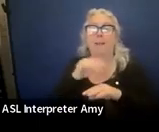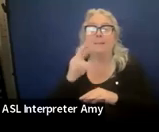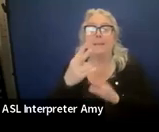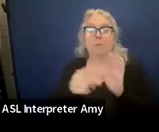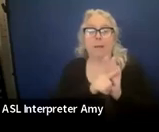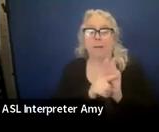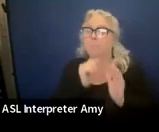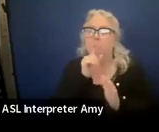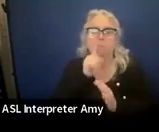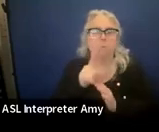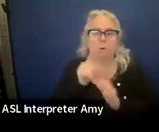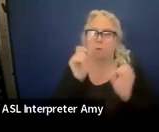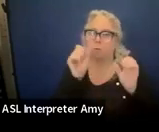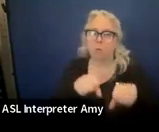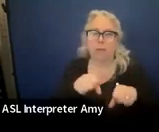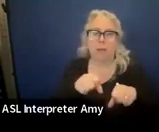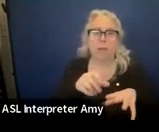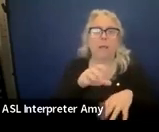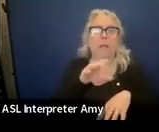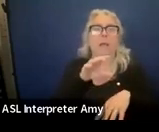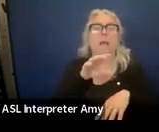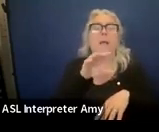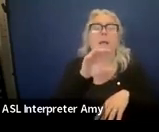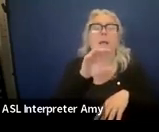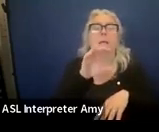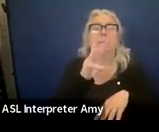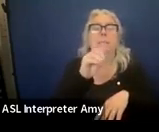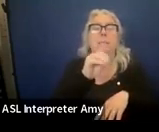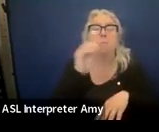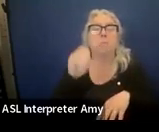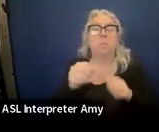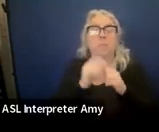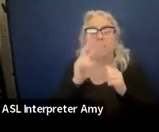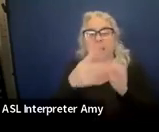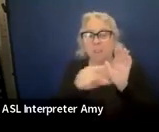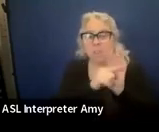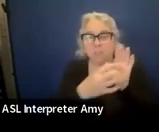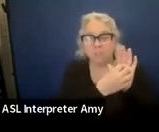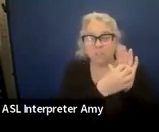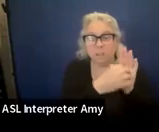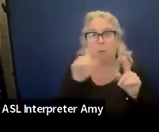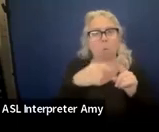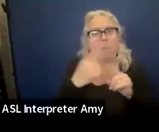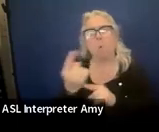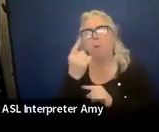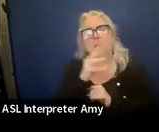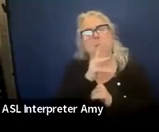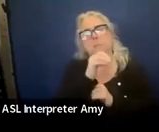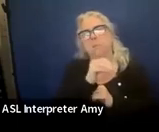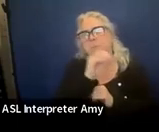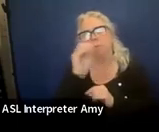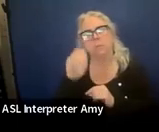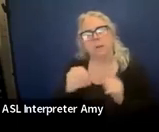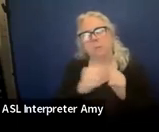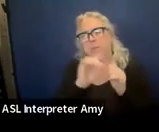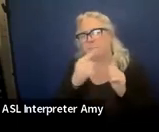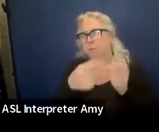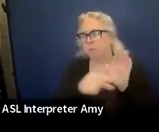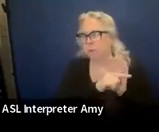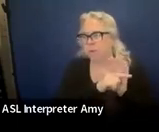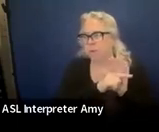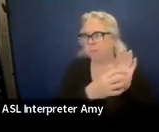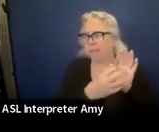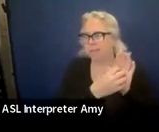able to get to 60% with the second grade passage when they're only at 60% with the first grade passage?